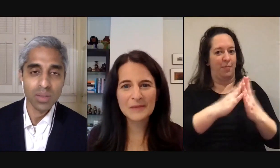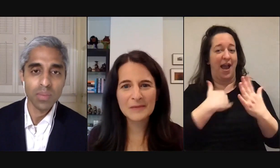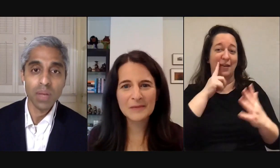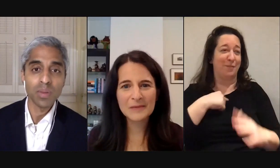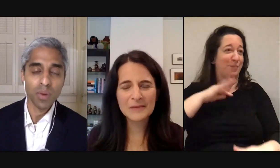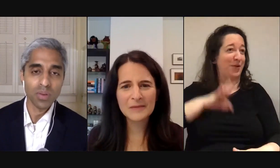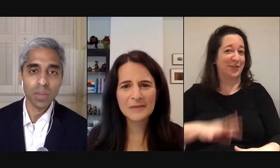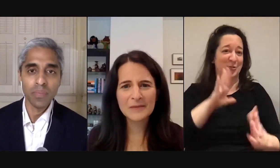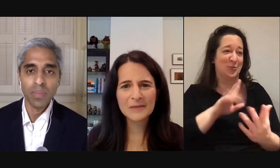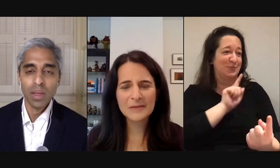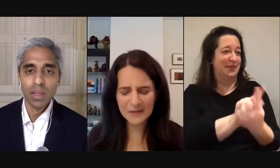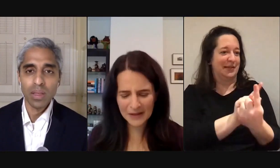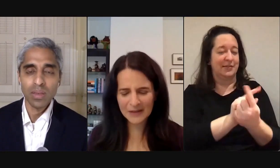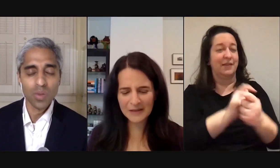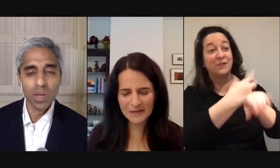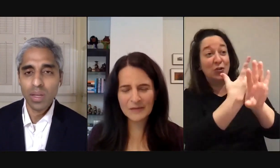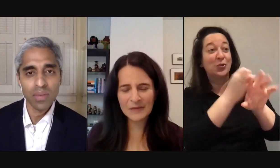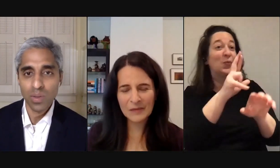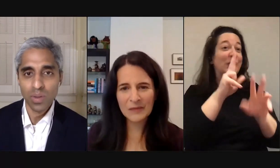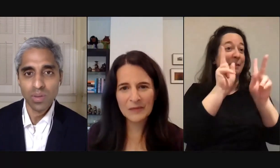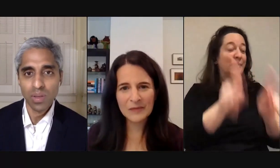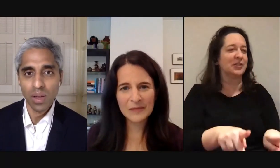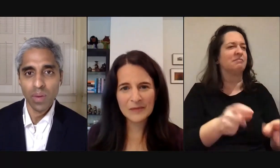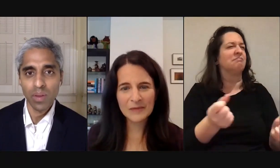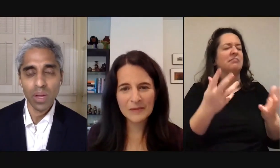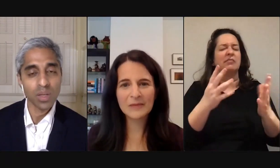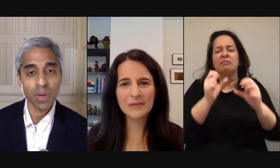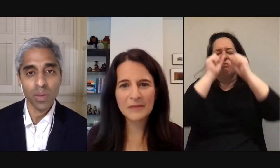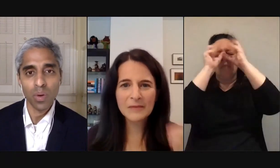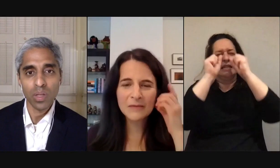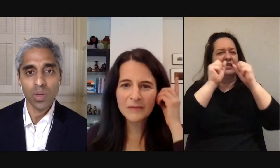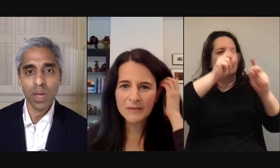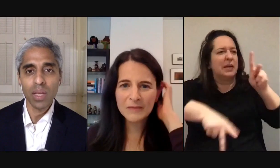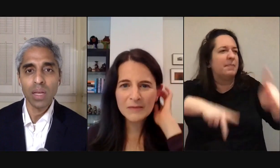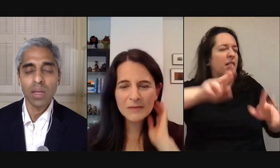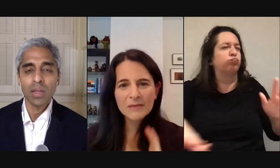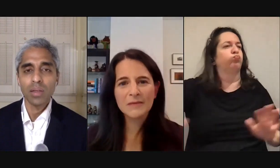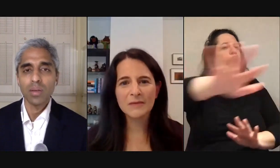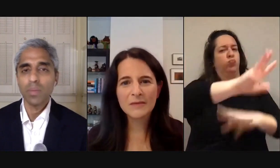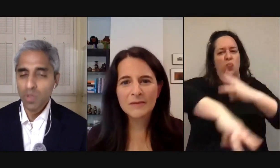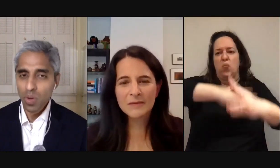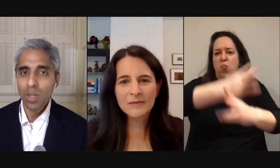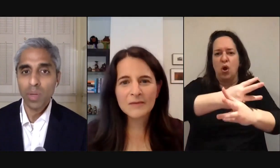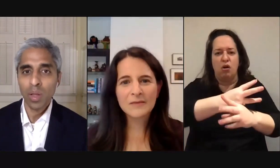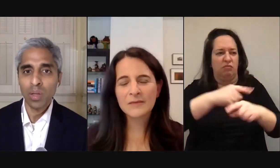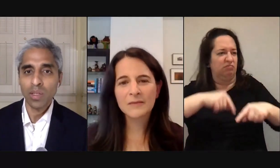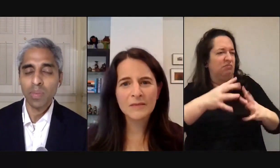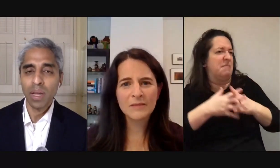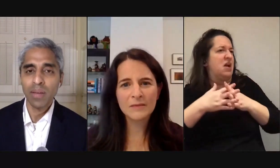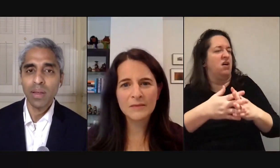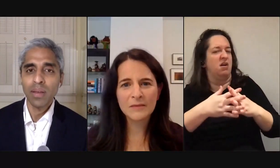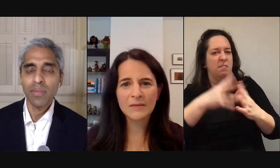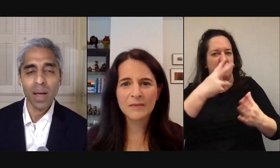virtually and sometimes in person these extraordinary individuals around the country around the world who had struggled with